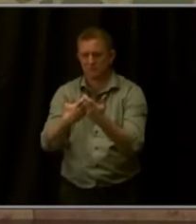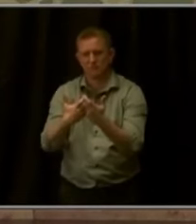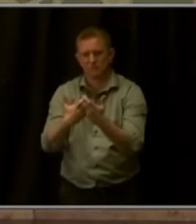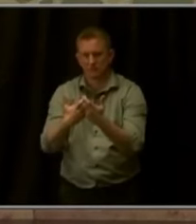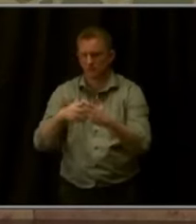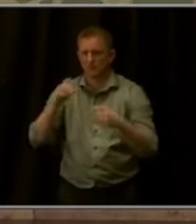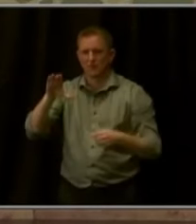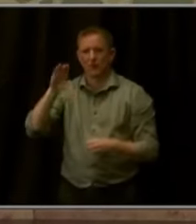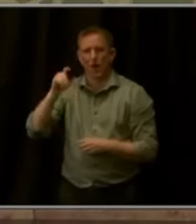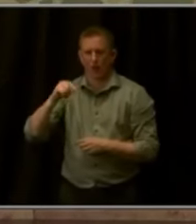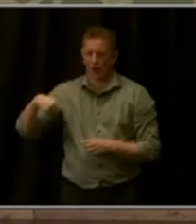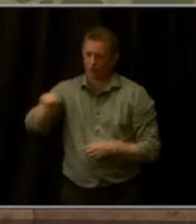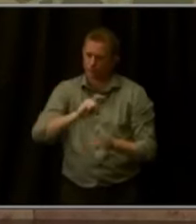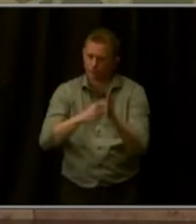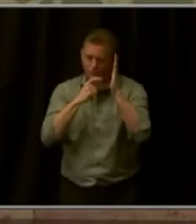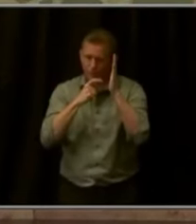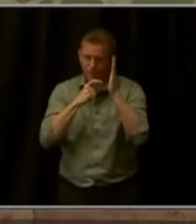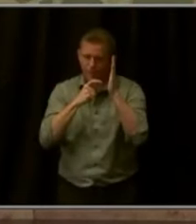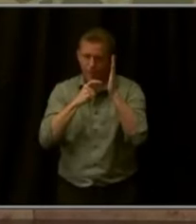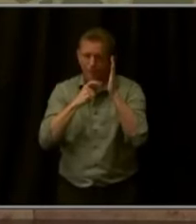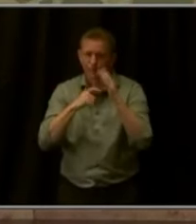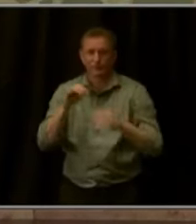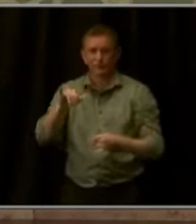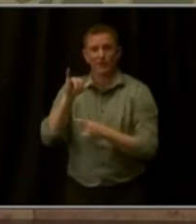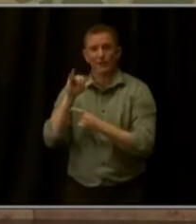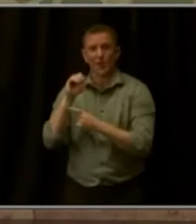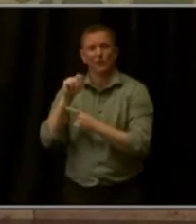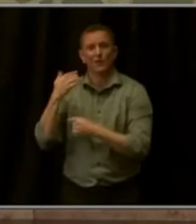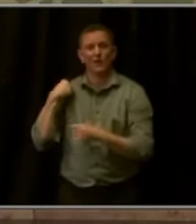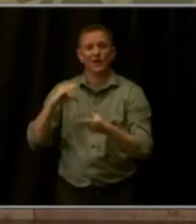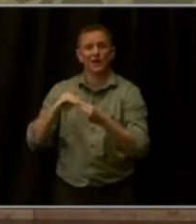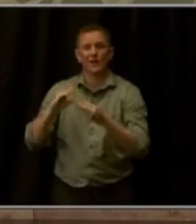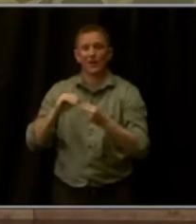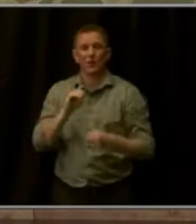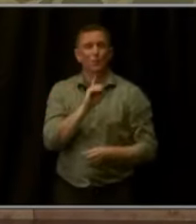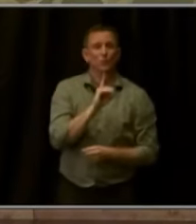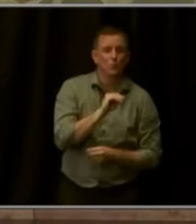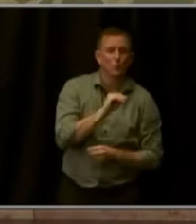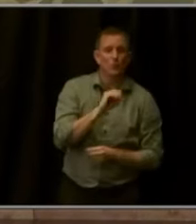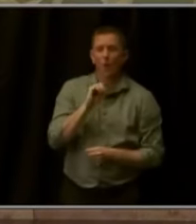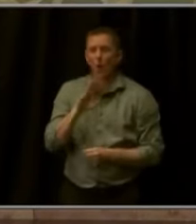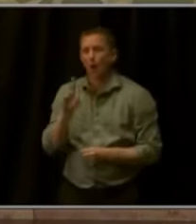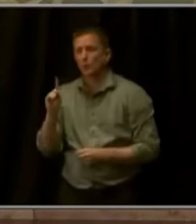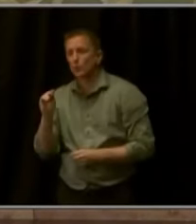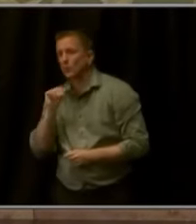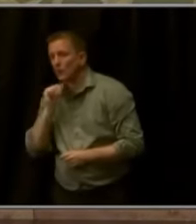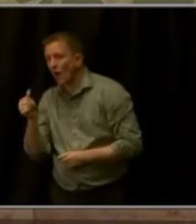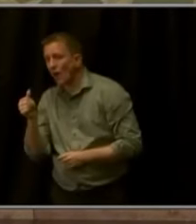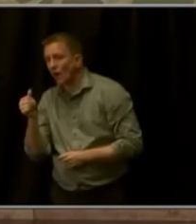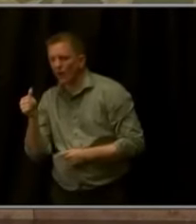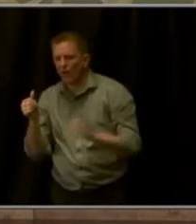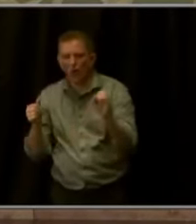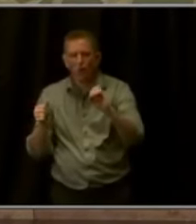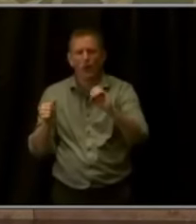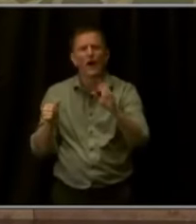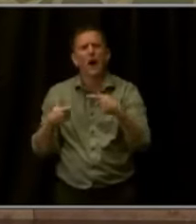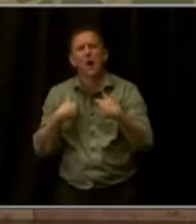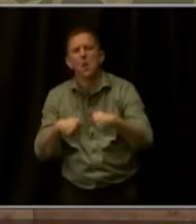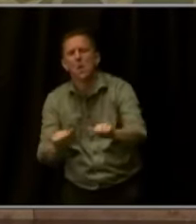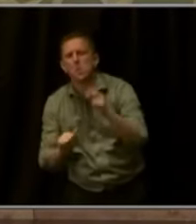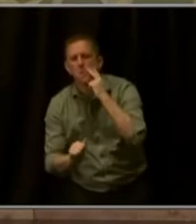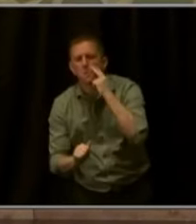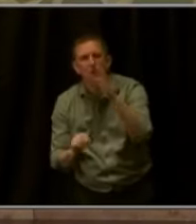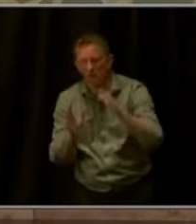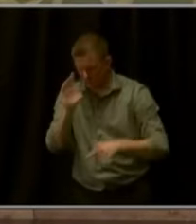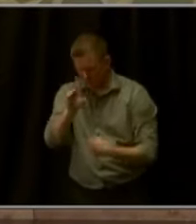As Yoda would say, do or do not, there is no try. We must do, and we must show